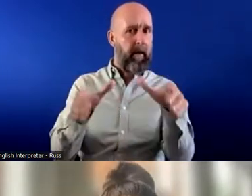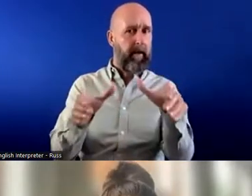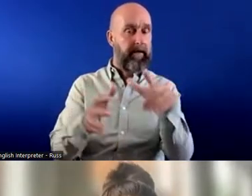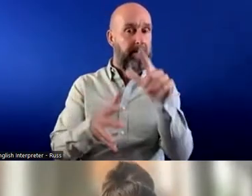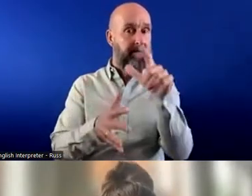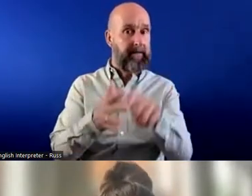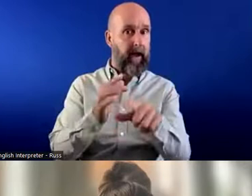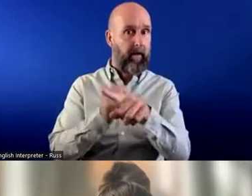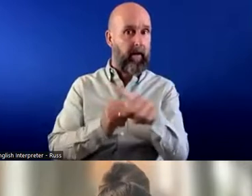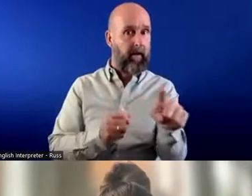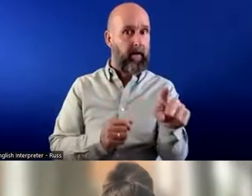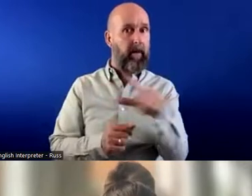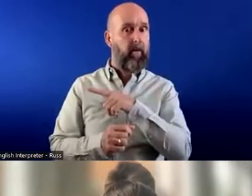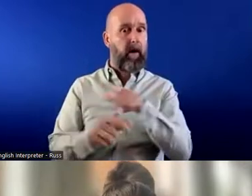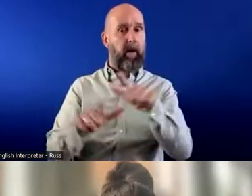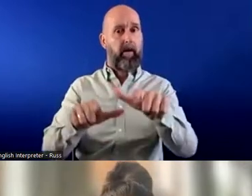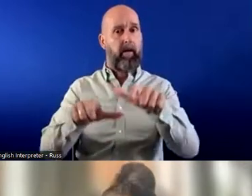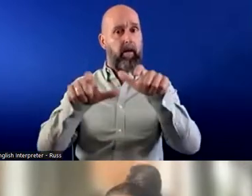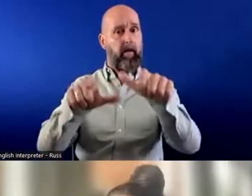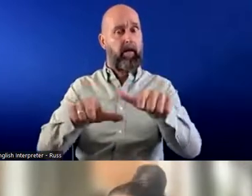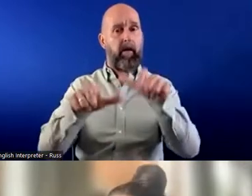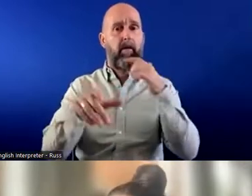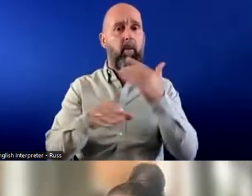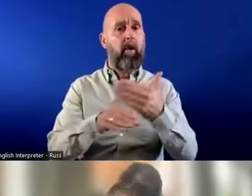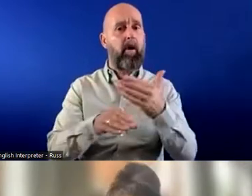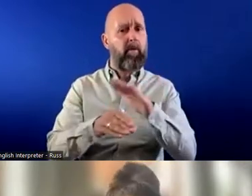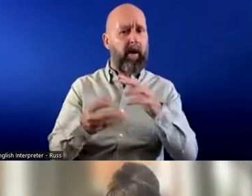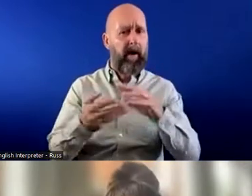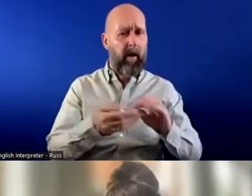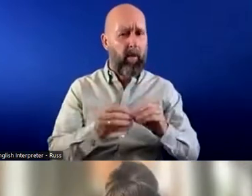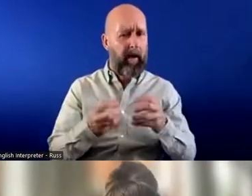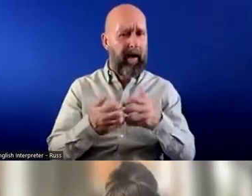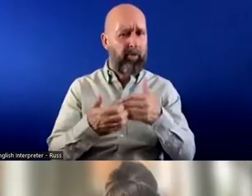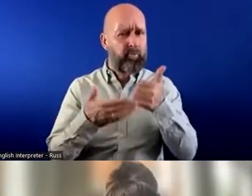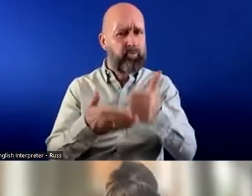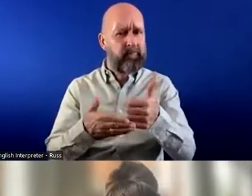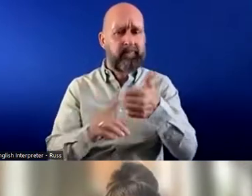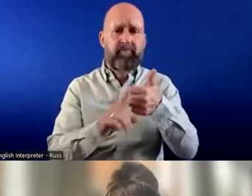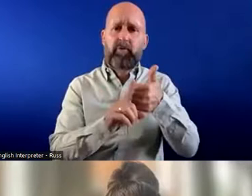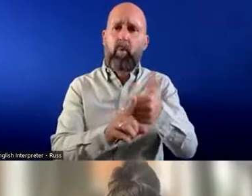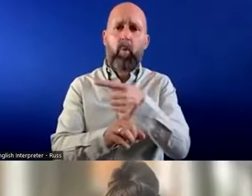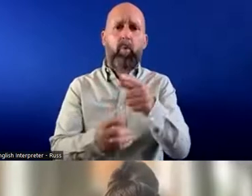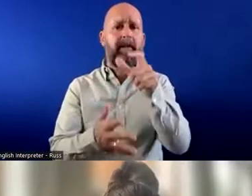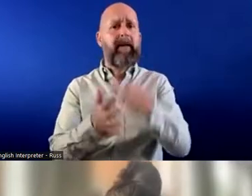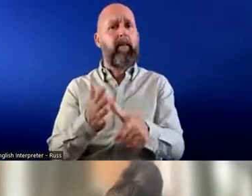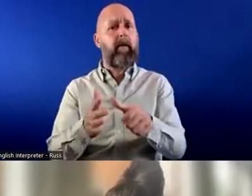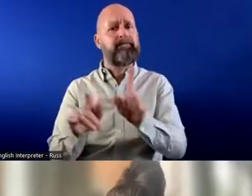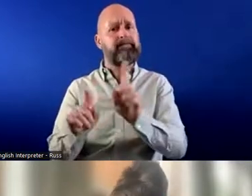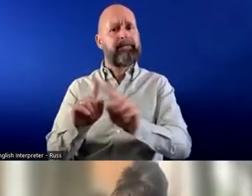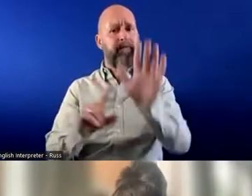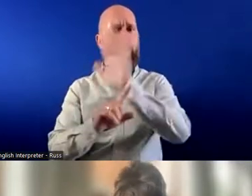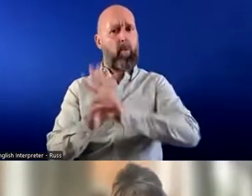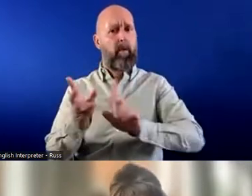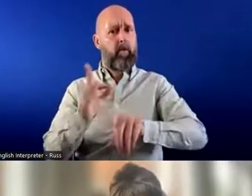are economically inactive, and working at ways to support them and to work on disabled people across the UK, but